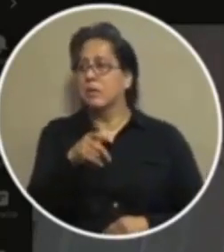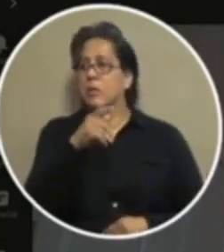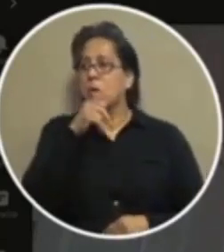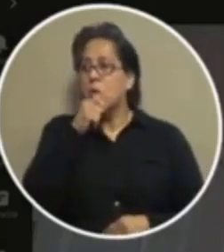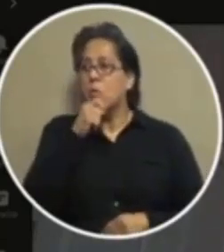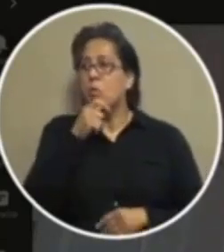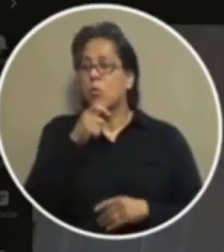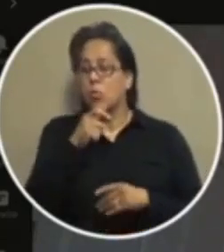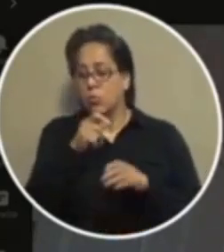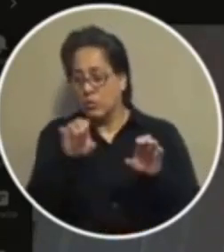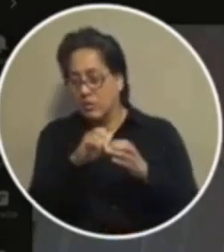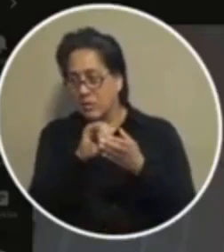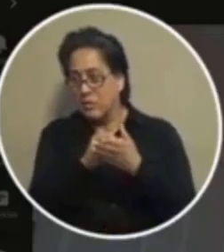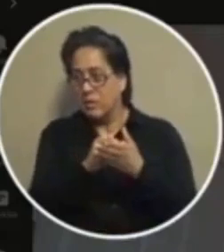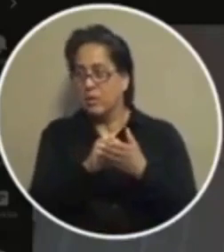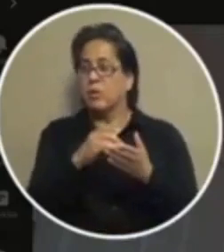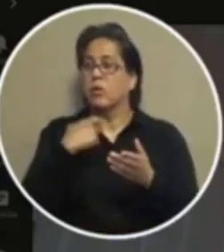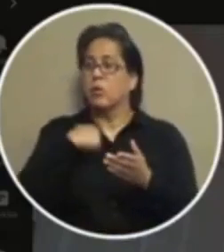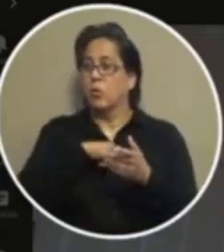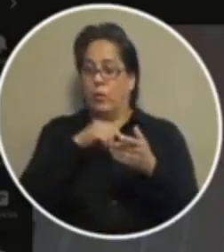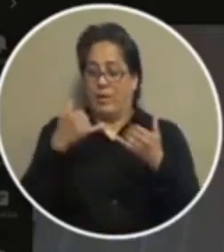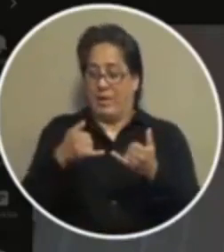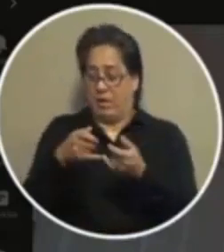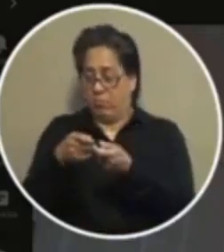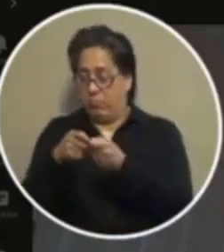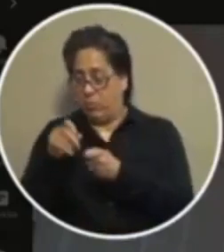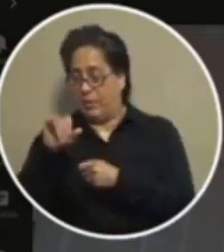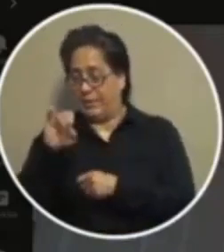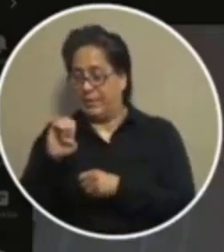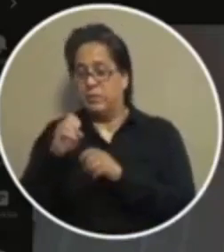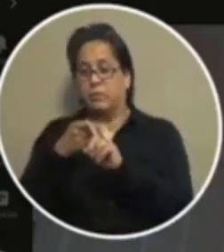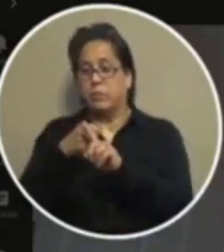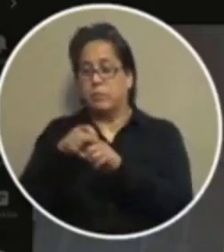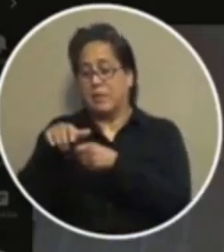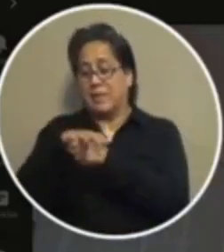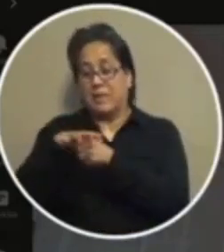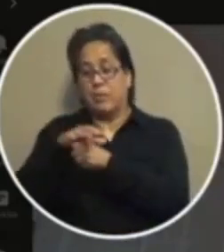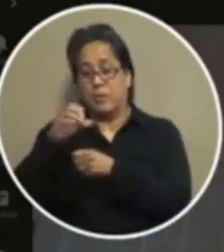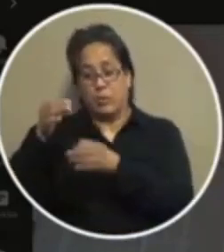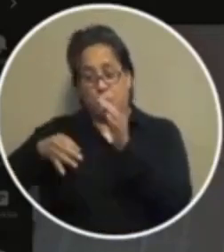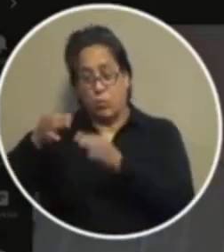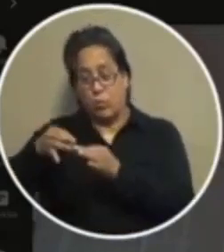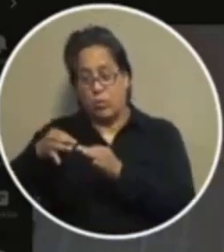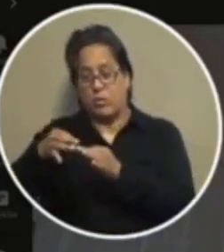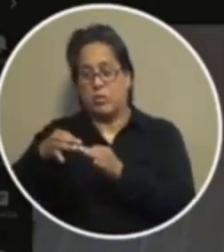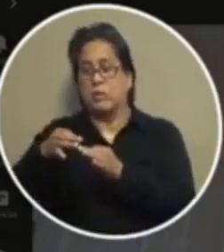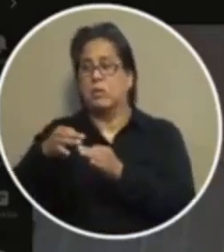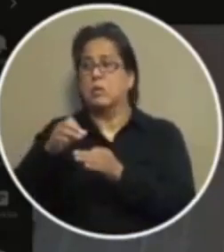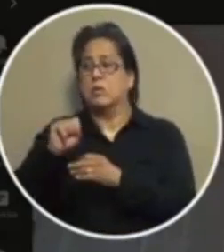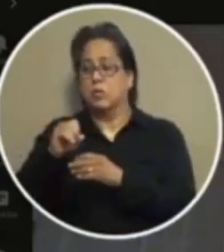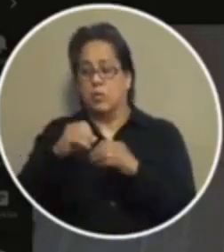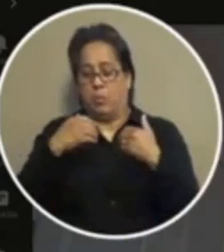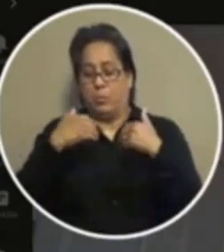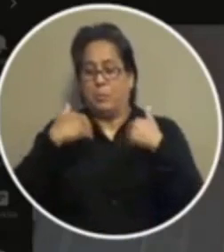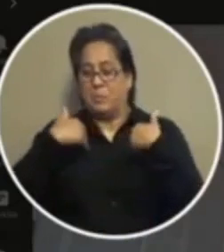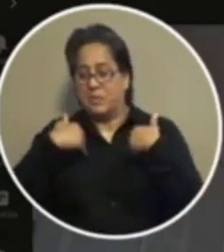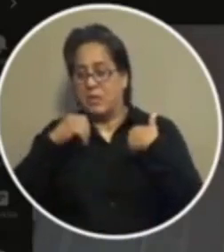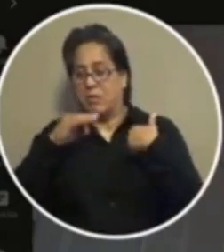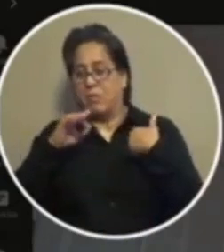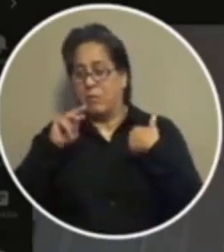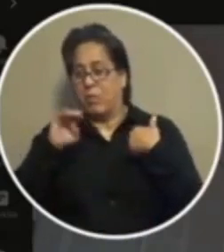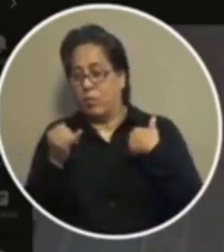gets that and we are now pooling cases from the county courts so that we can move our possession of marijuana cases